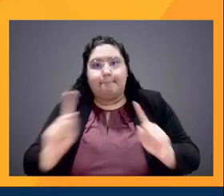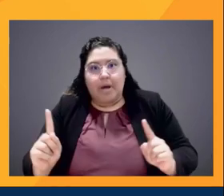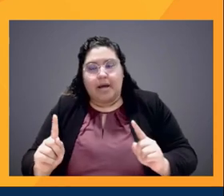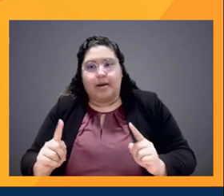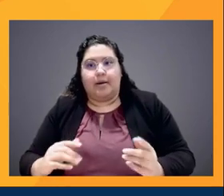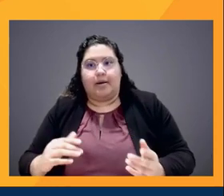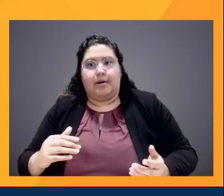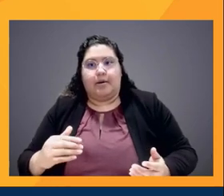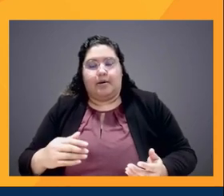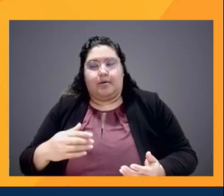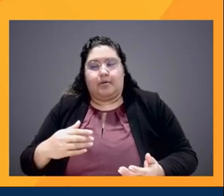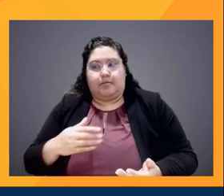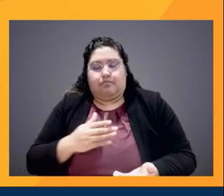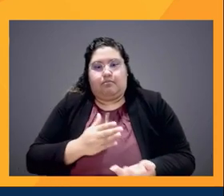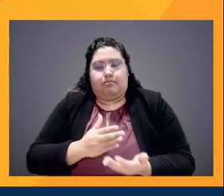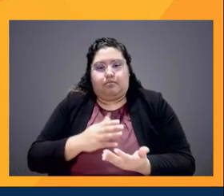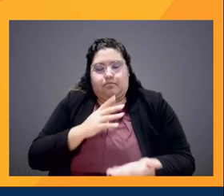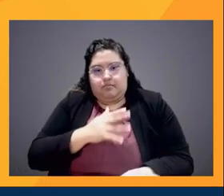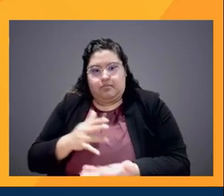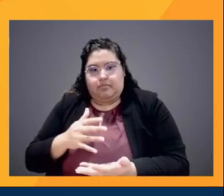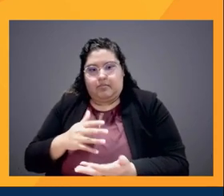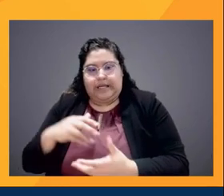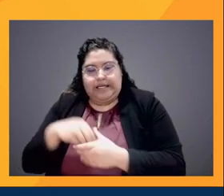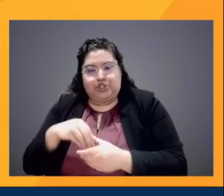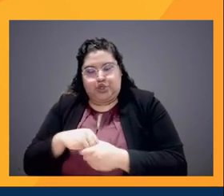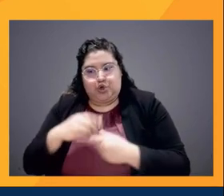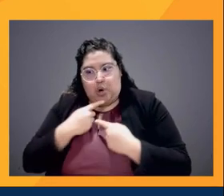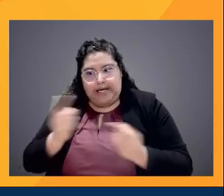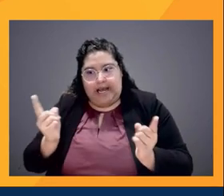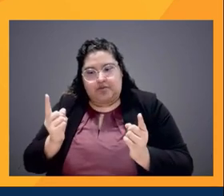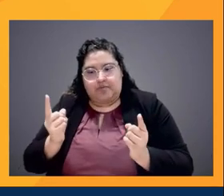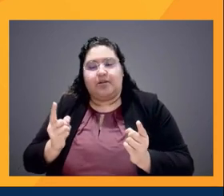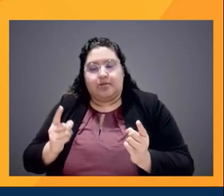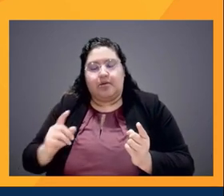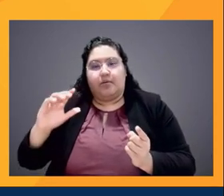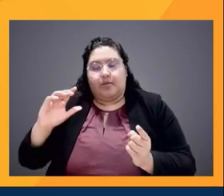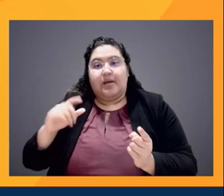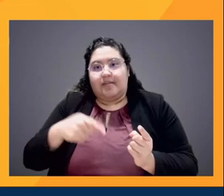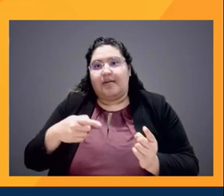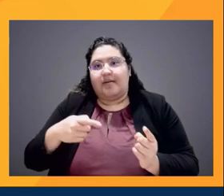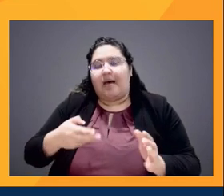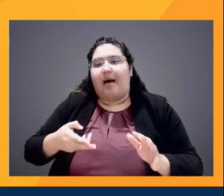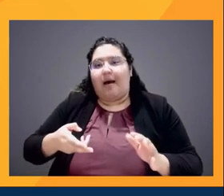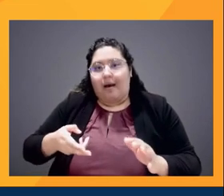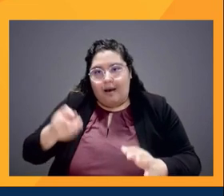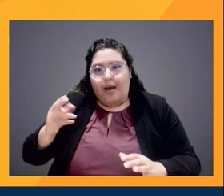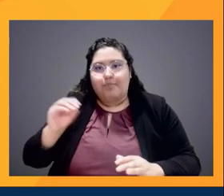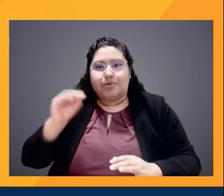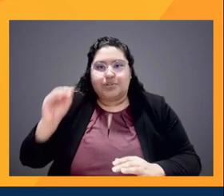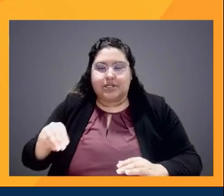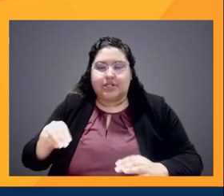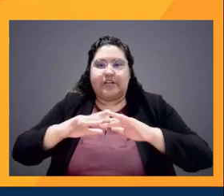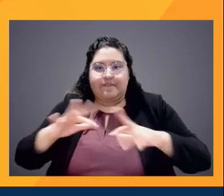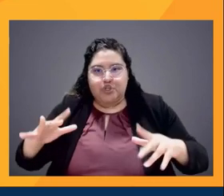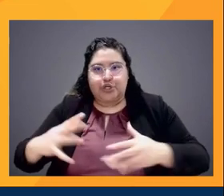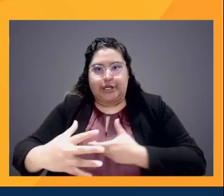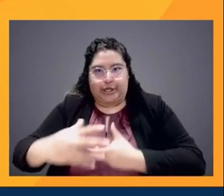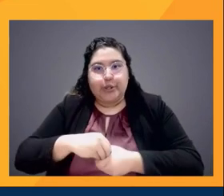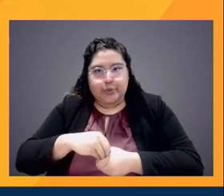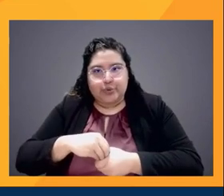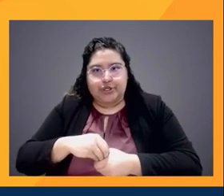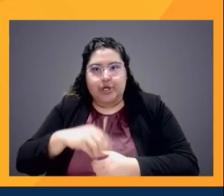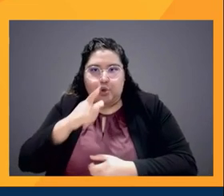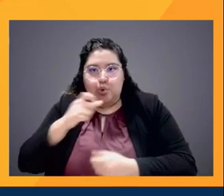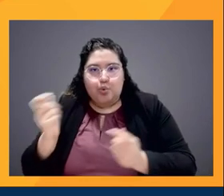announcements that were already internal, there is a high, high degree of diversity and inclusion within that. In fact, when